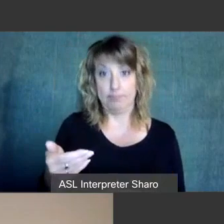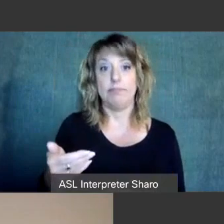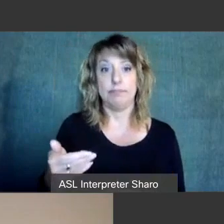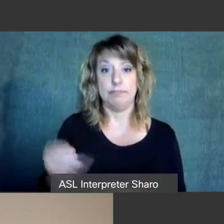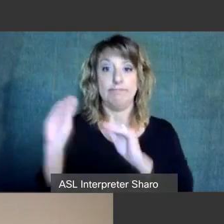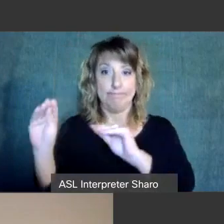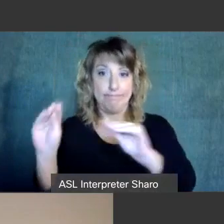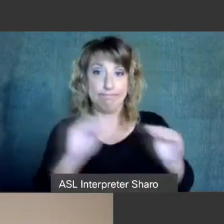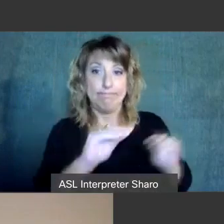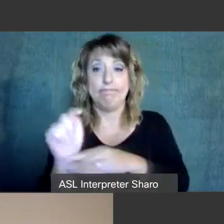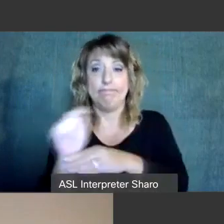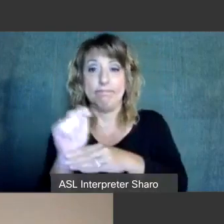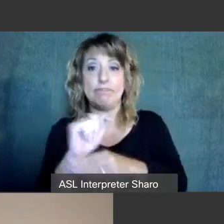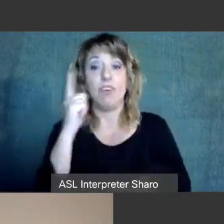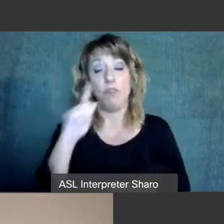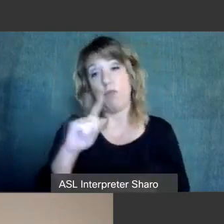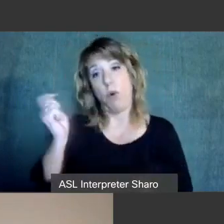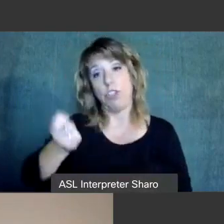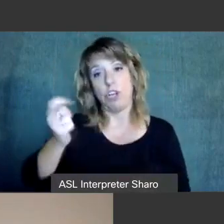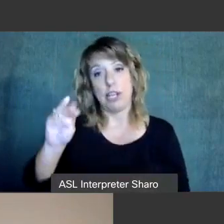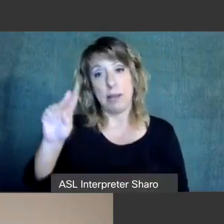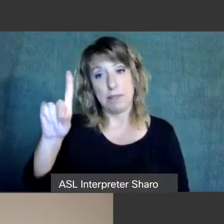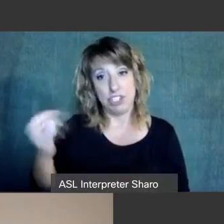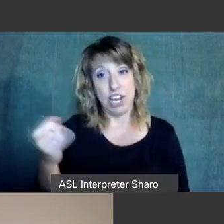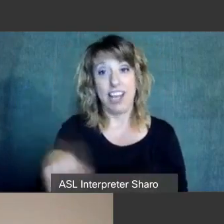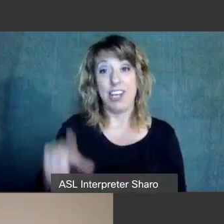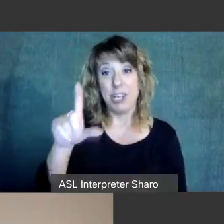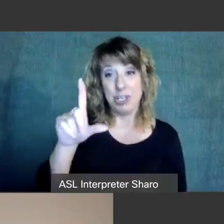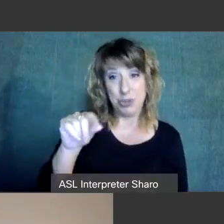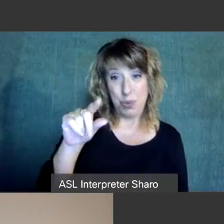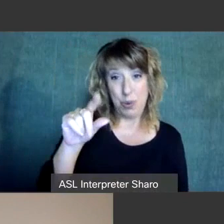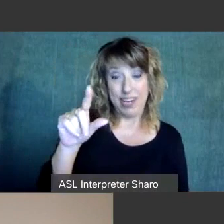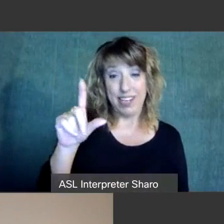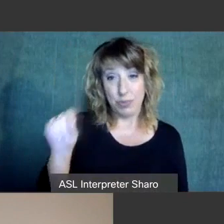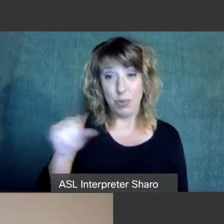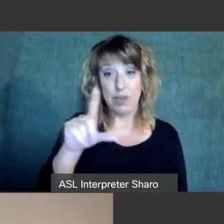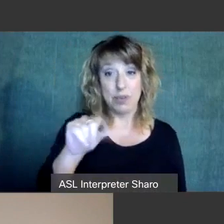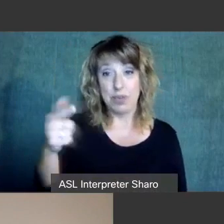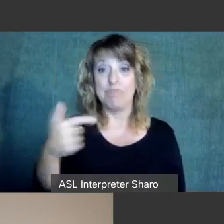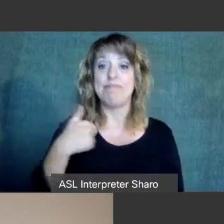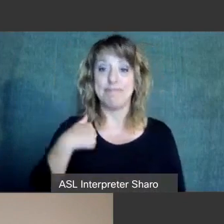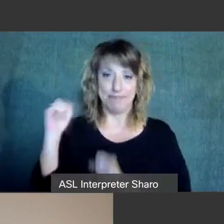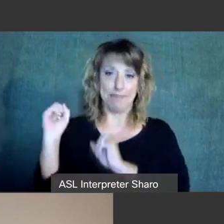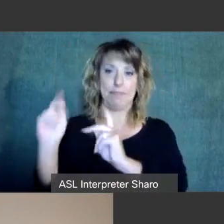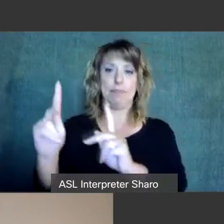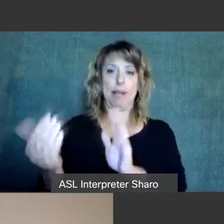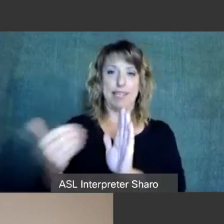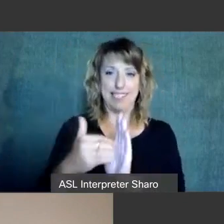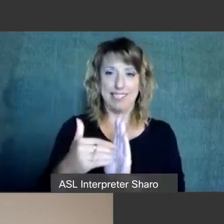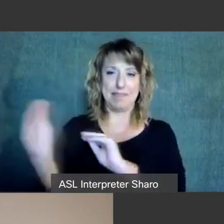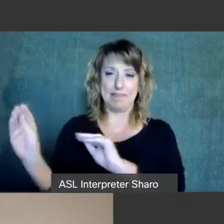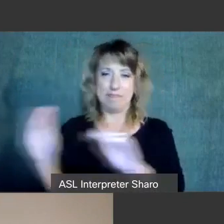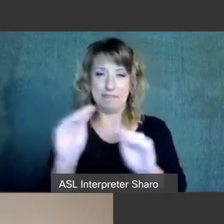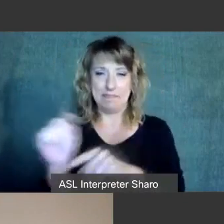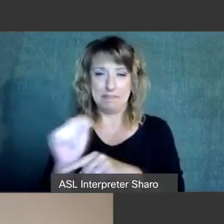training for the MDJs. So in 2020 and again in 2021, I went back and conducted training